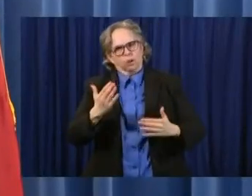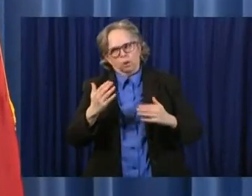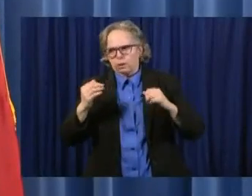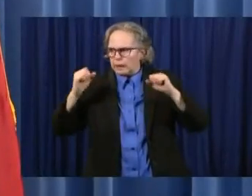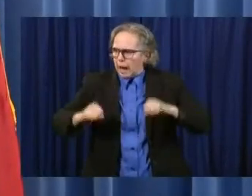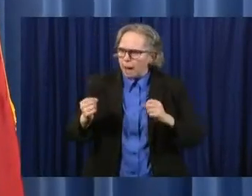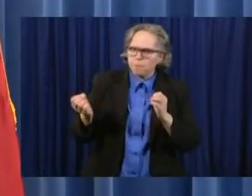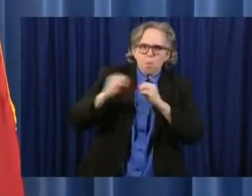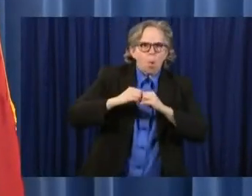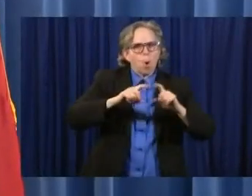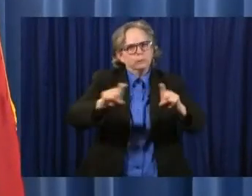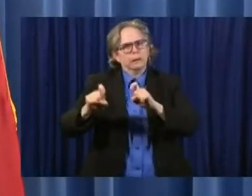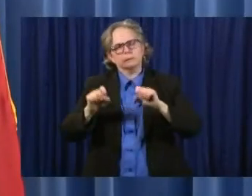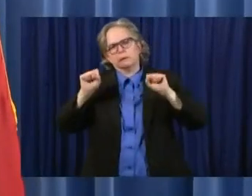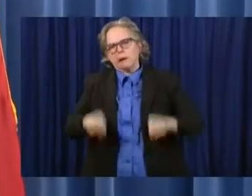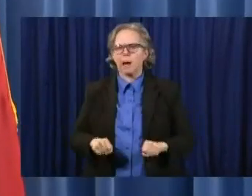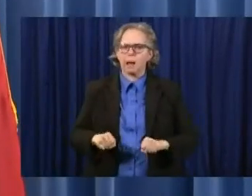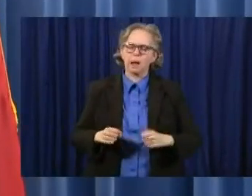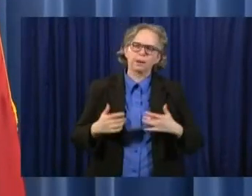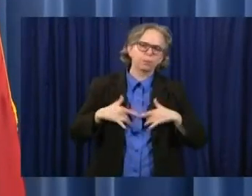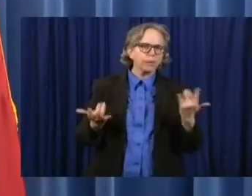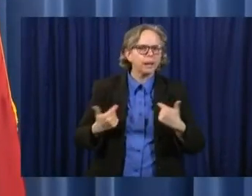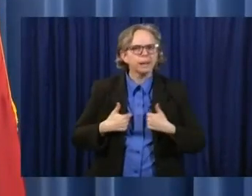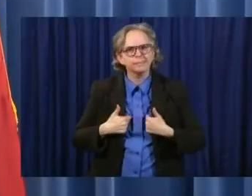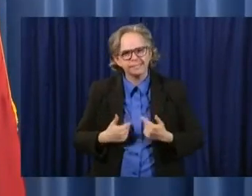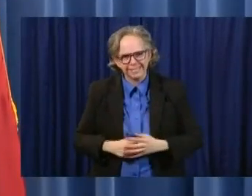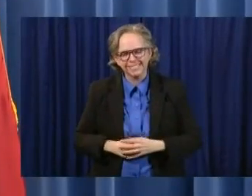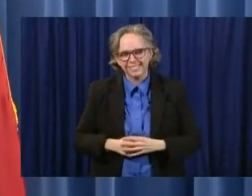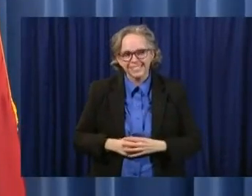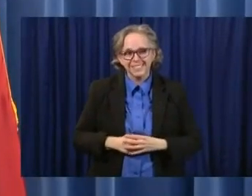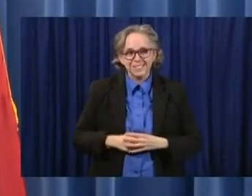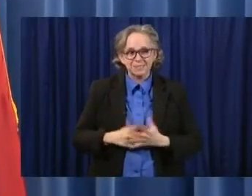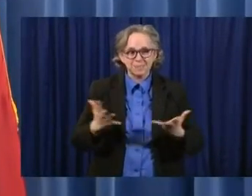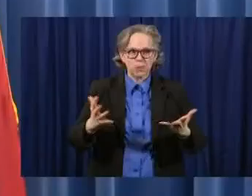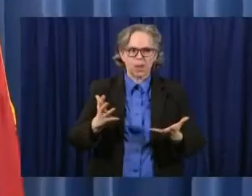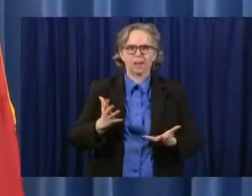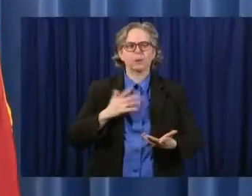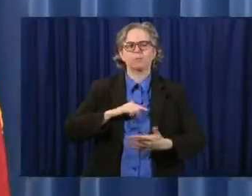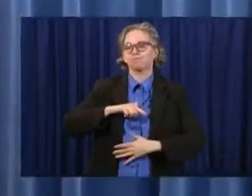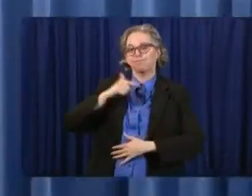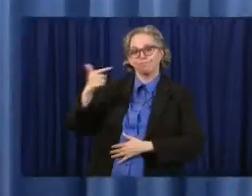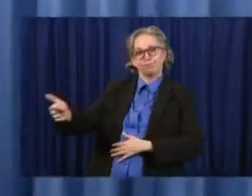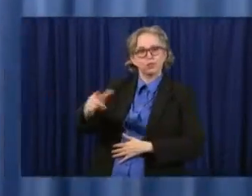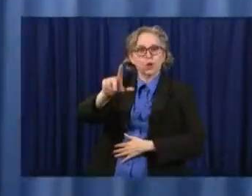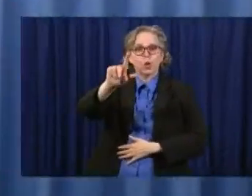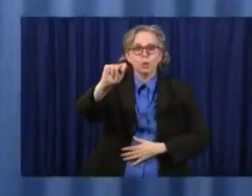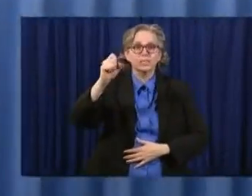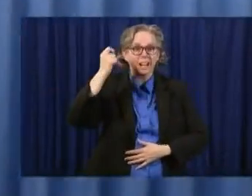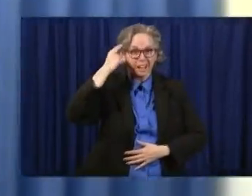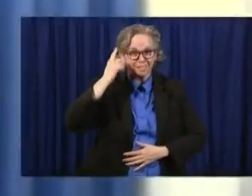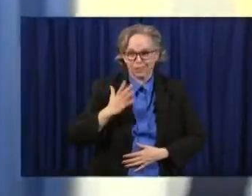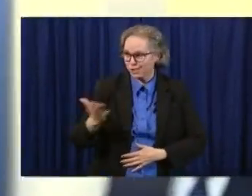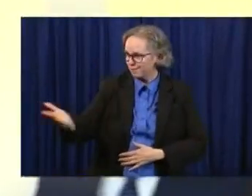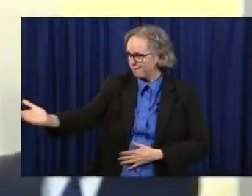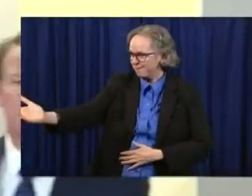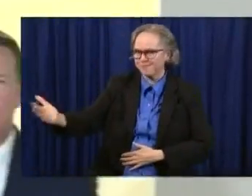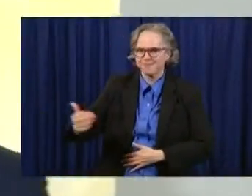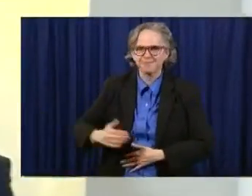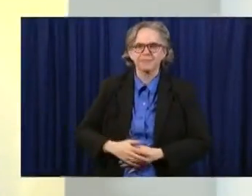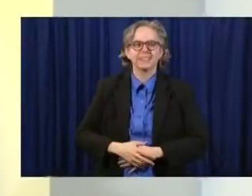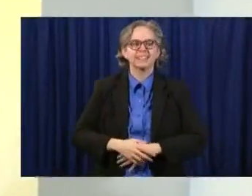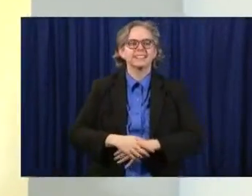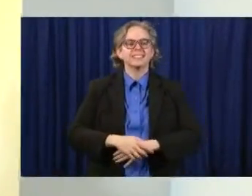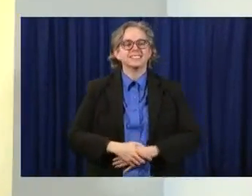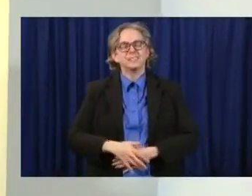I'm going to stop at this point and turn it over to Lieutenant Governor. John. Thank you very much, Governor.